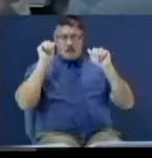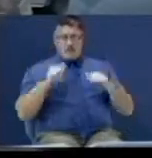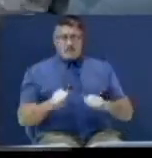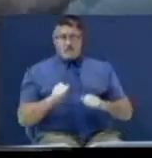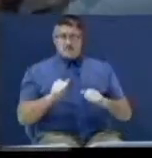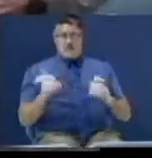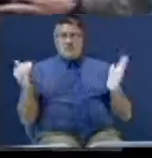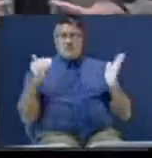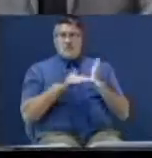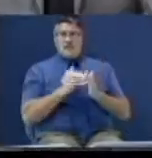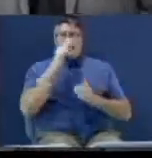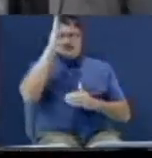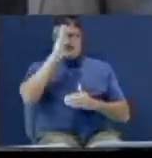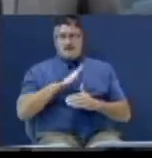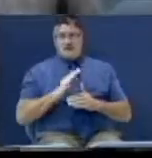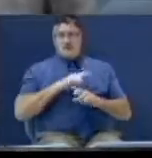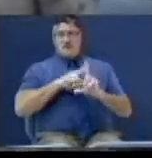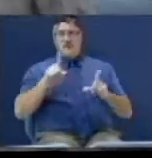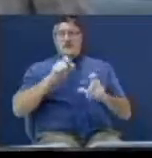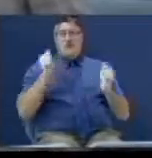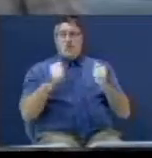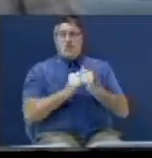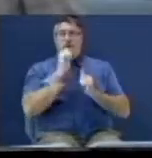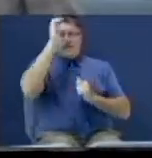said. With me, all things are possible.